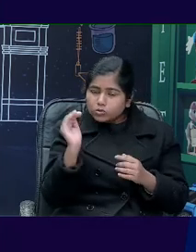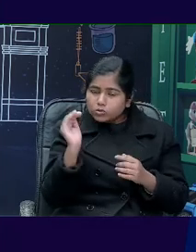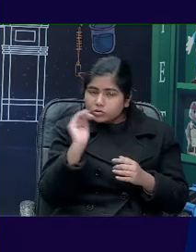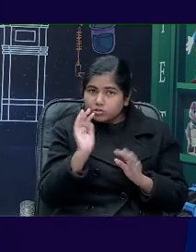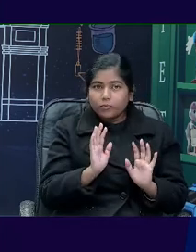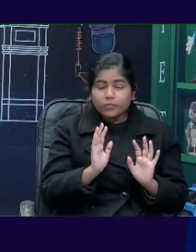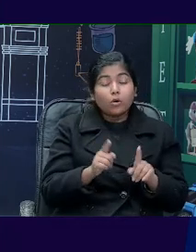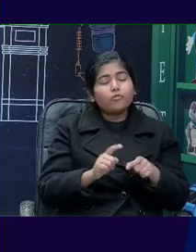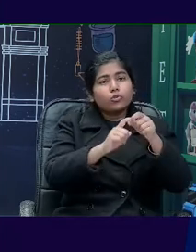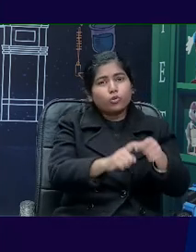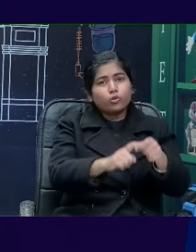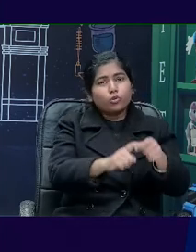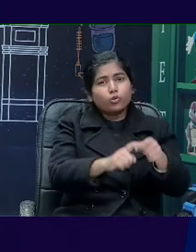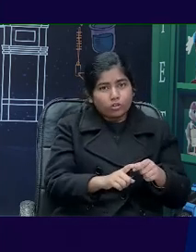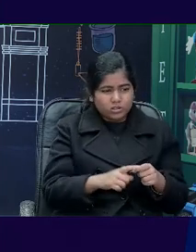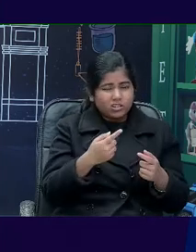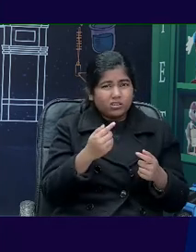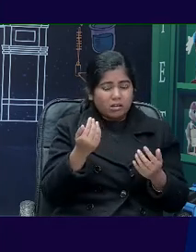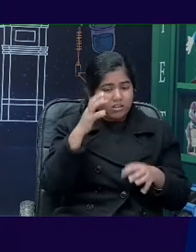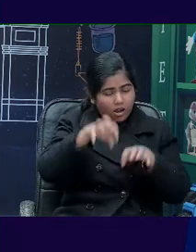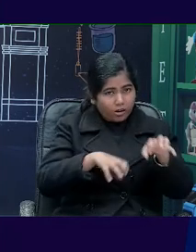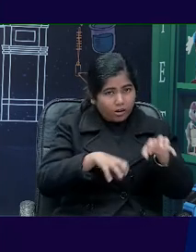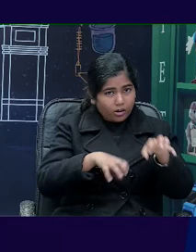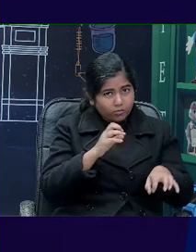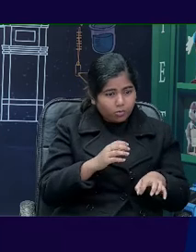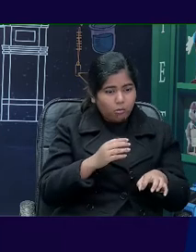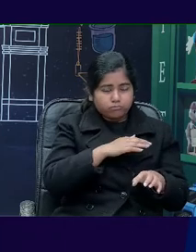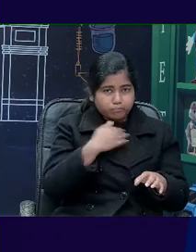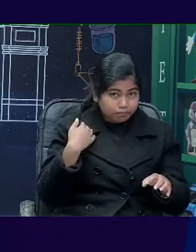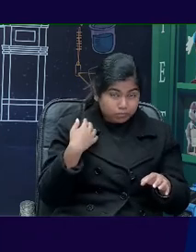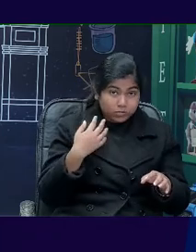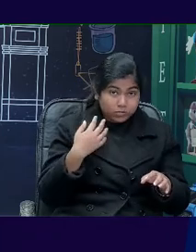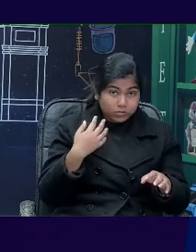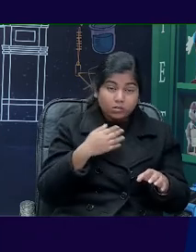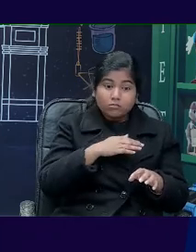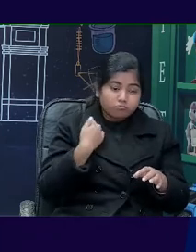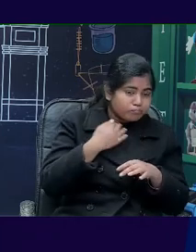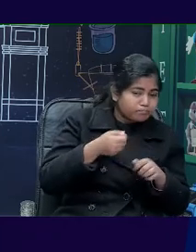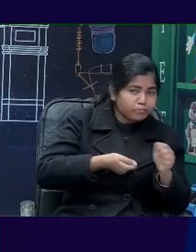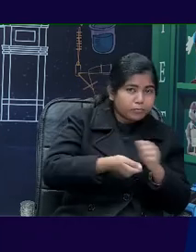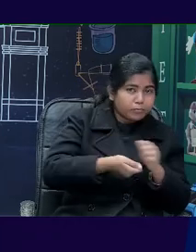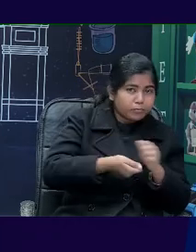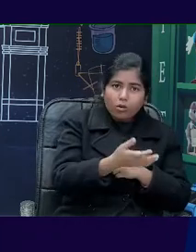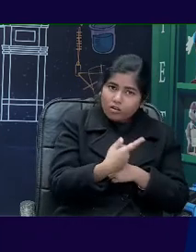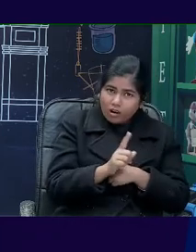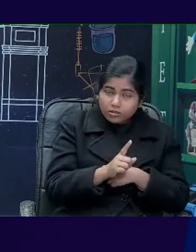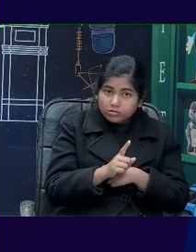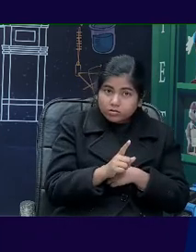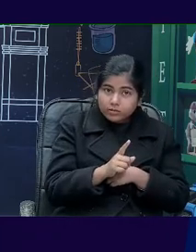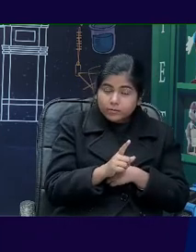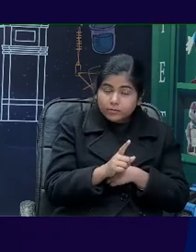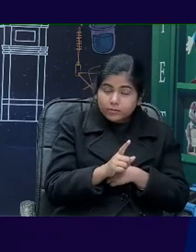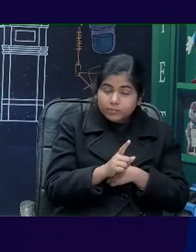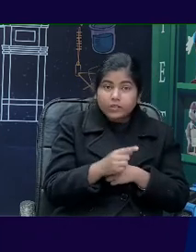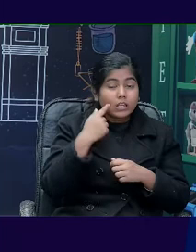right to kill an animal? Is it right to kill a human being? Or is it right, sorry, is it right to kill an animal for a human life? And if yes,